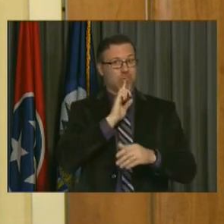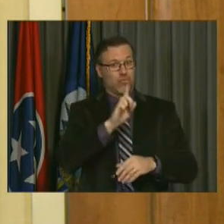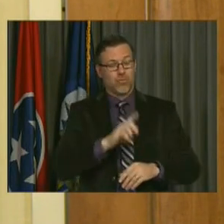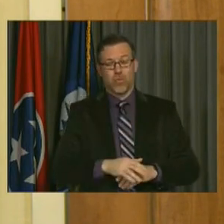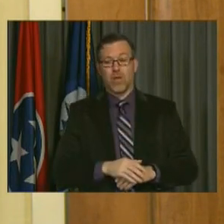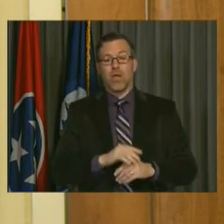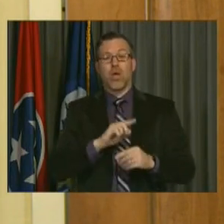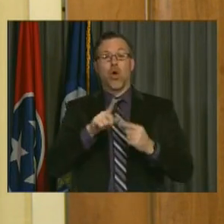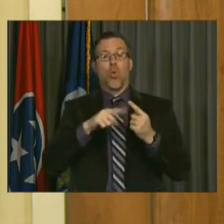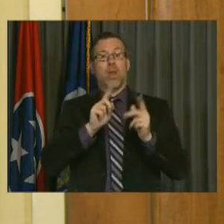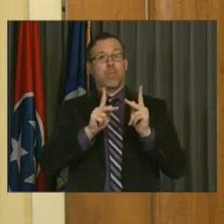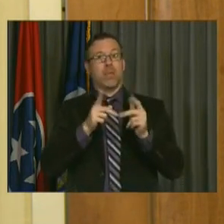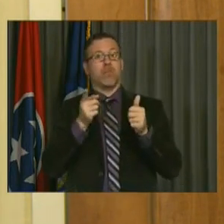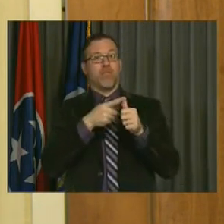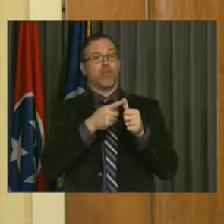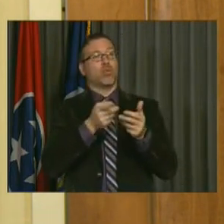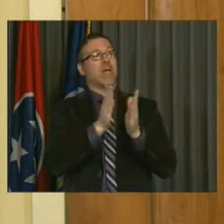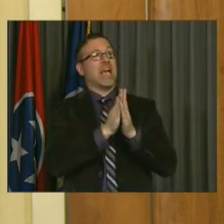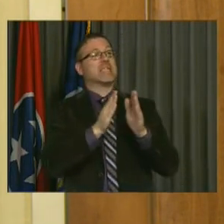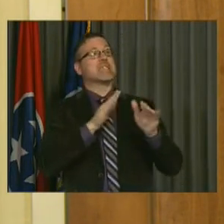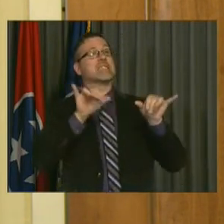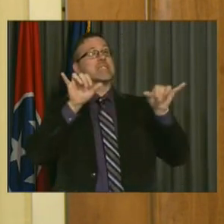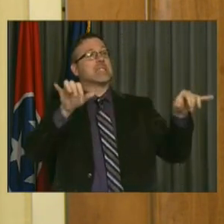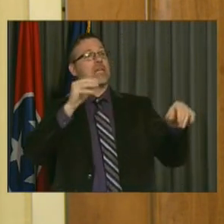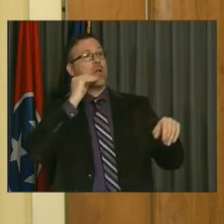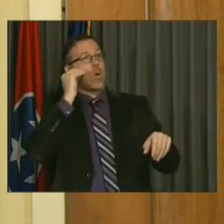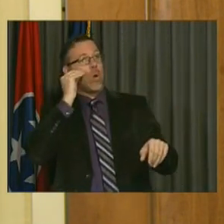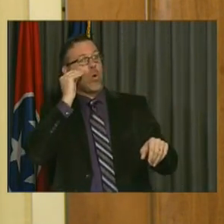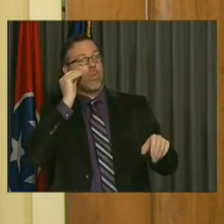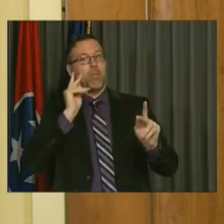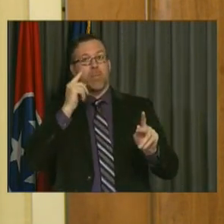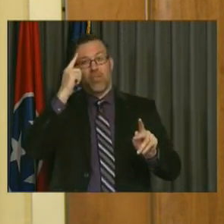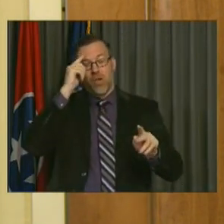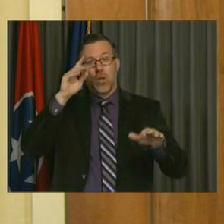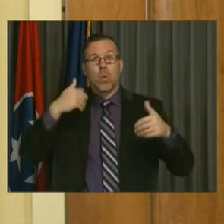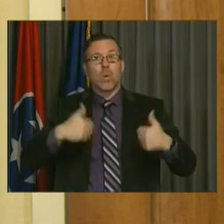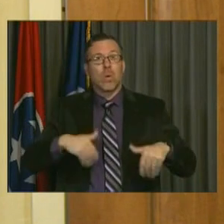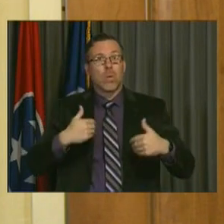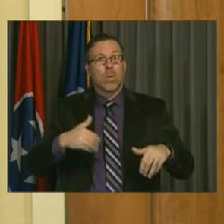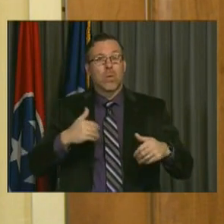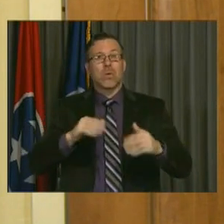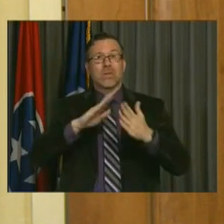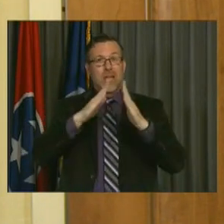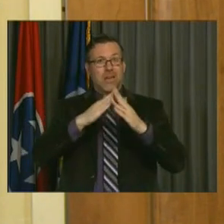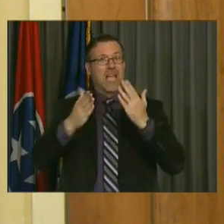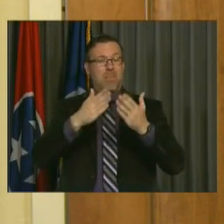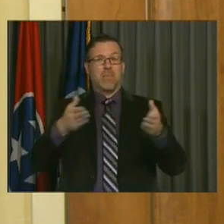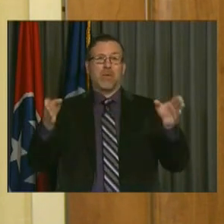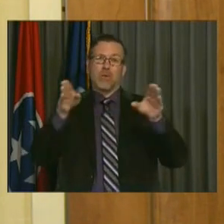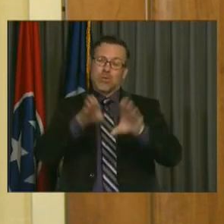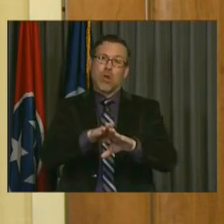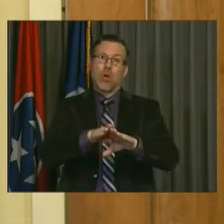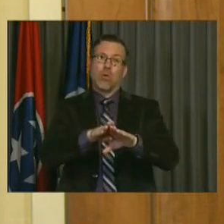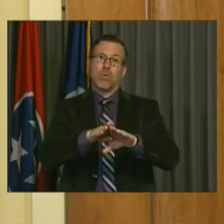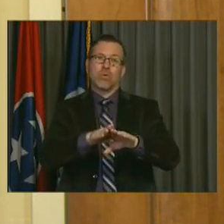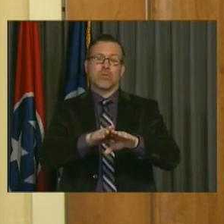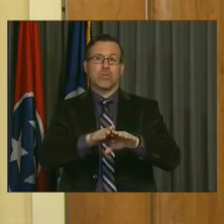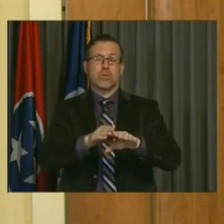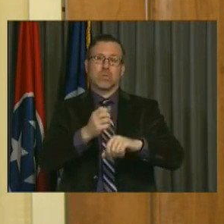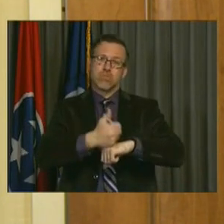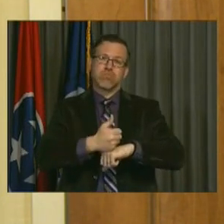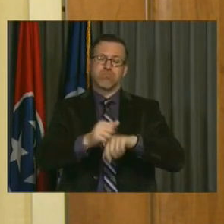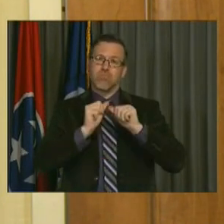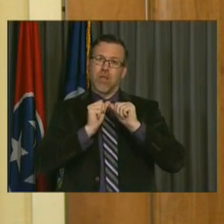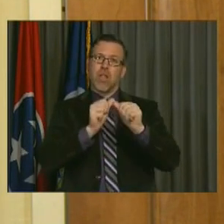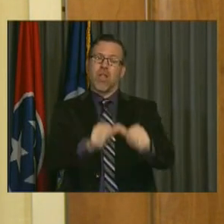of stay at home where we're headed, predictions were quite dire that we may be out for a very, very long time in our homes. And so that would